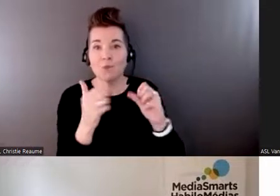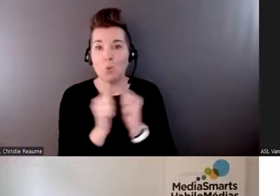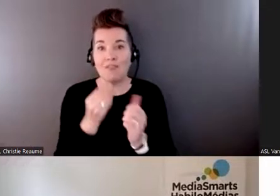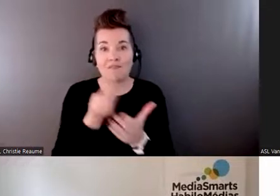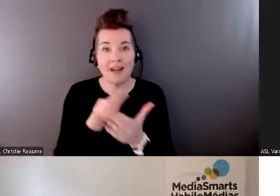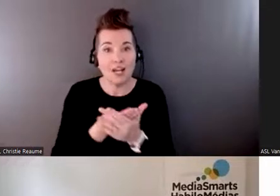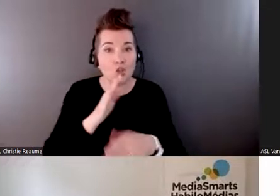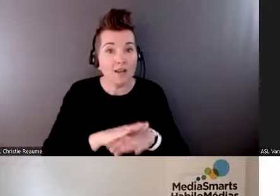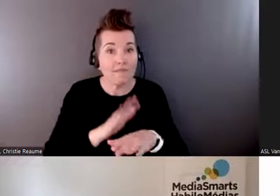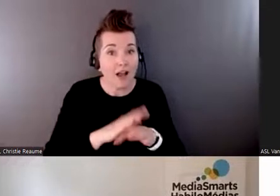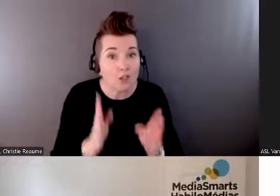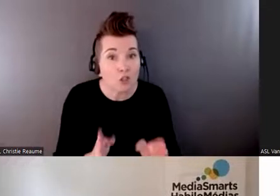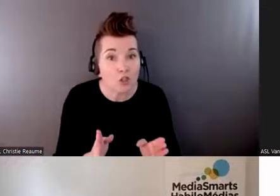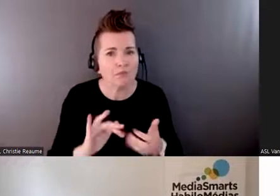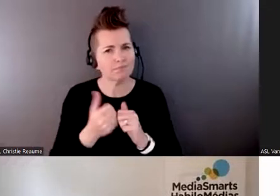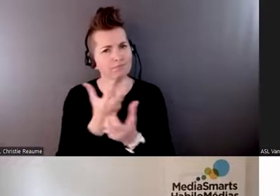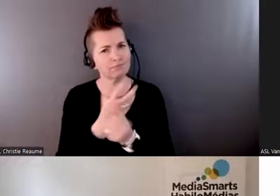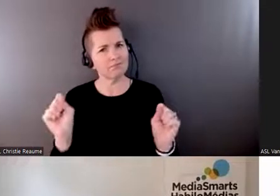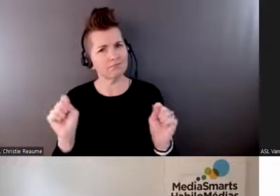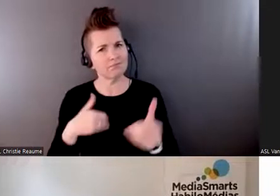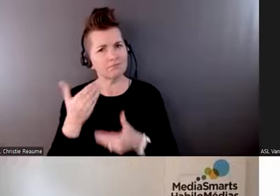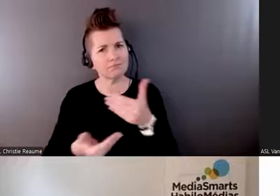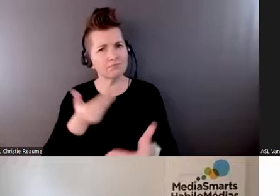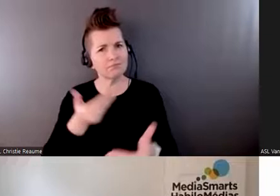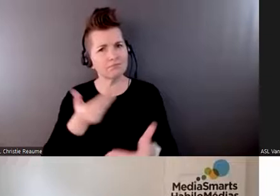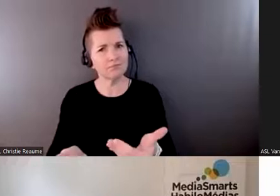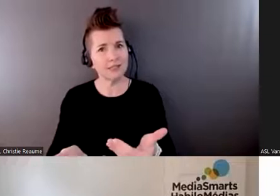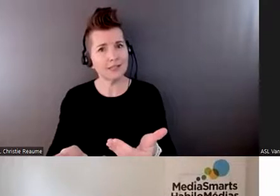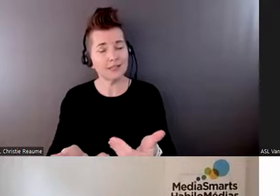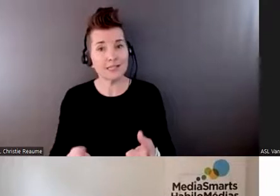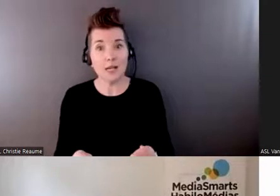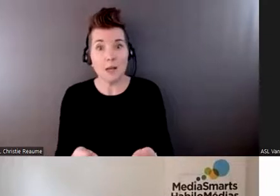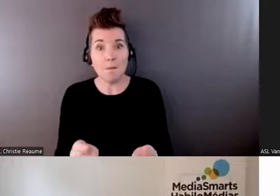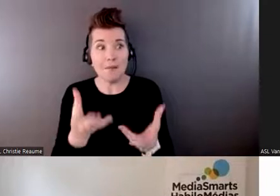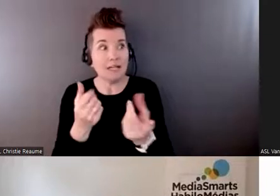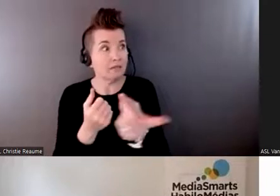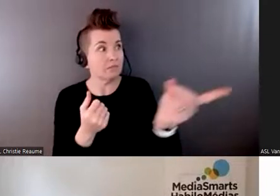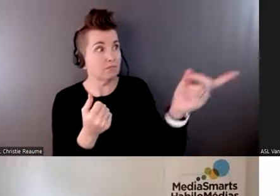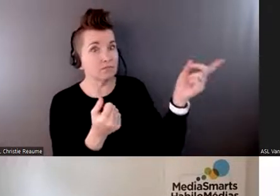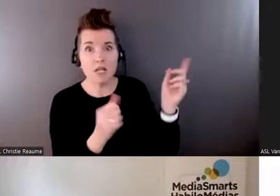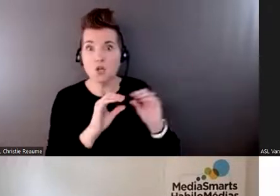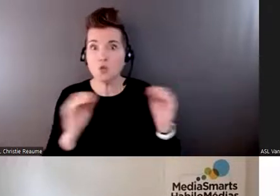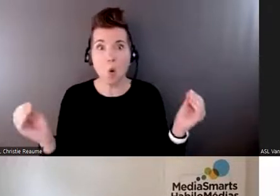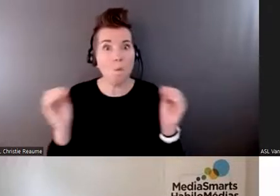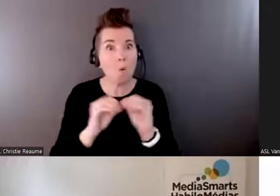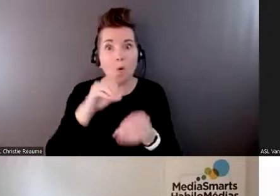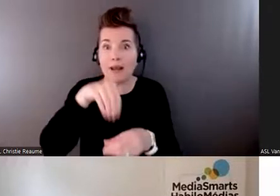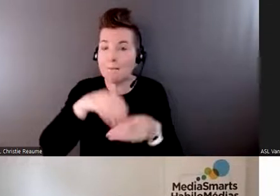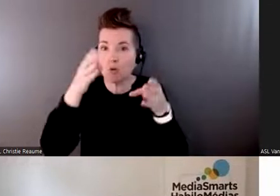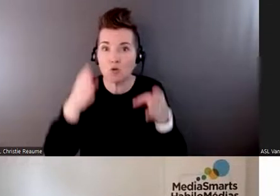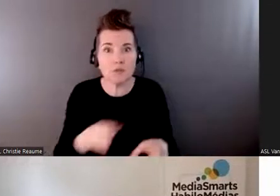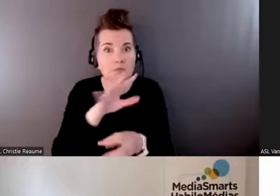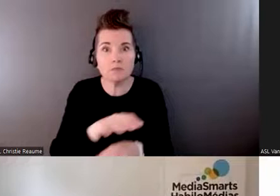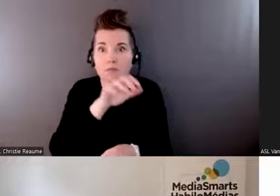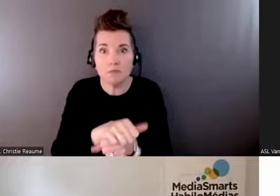that kind of thing. How do you do that safely, given that so many groups are now not doing in person appointments. So